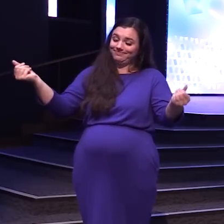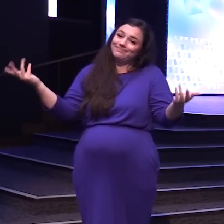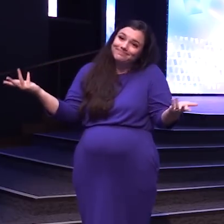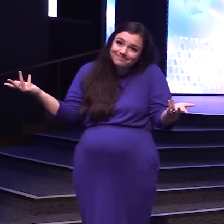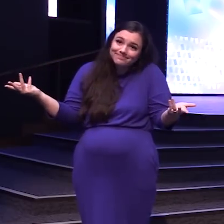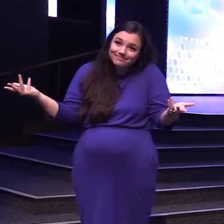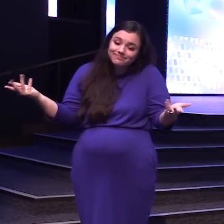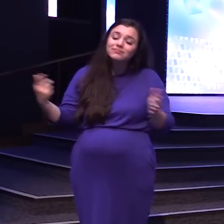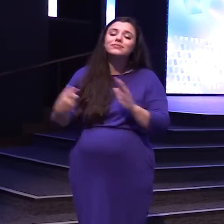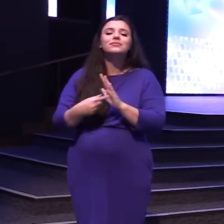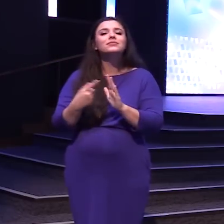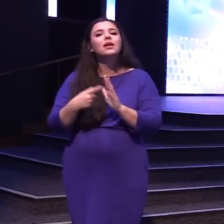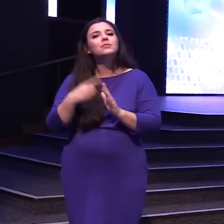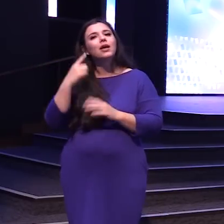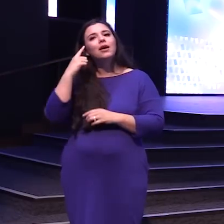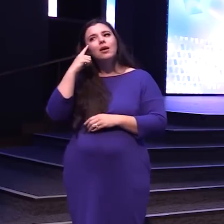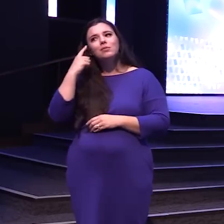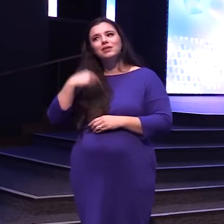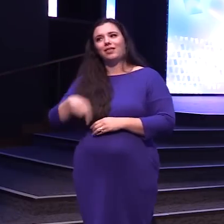Sometimes I think we